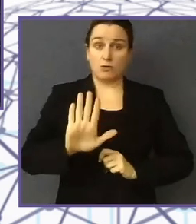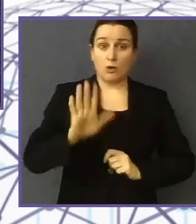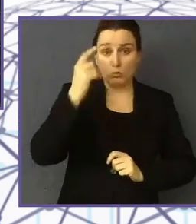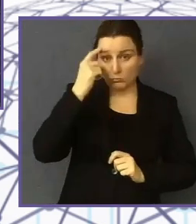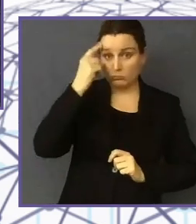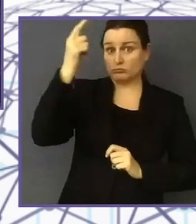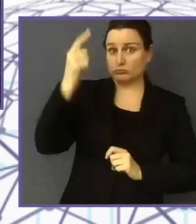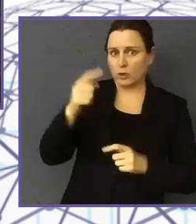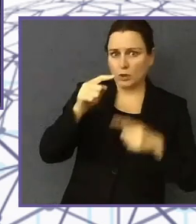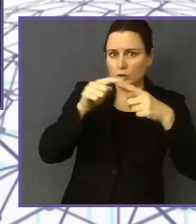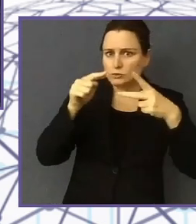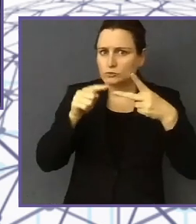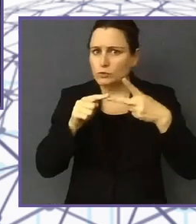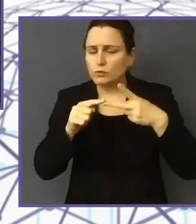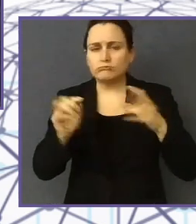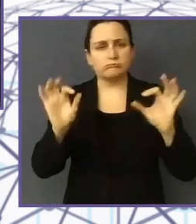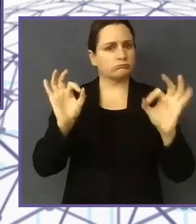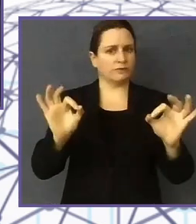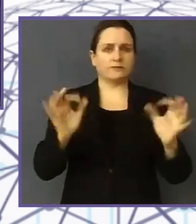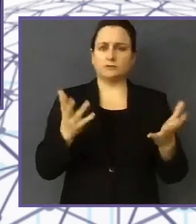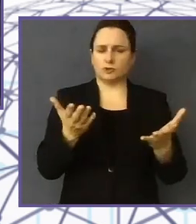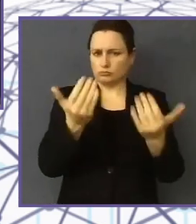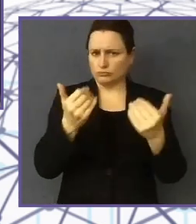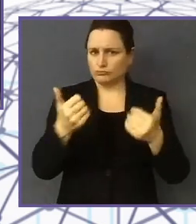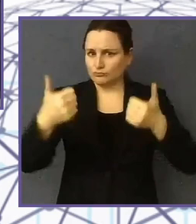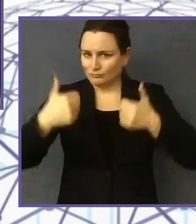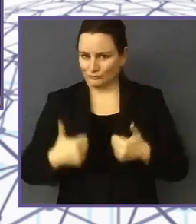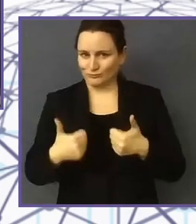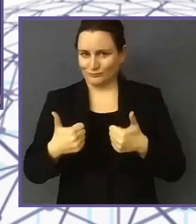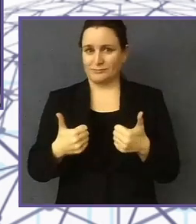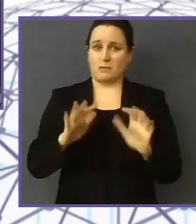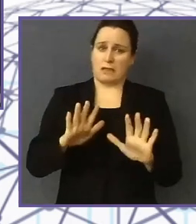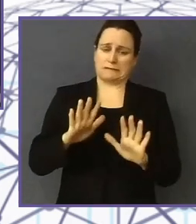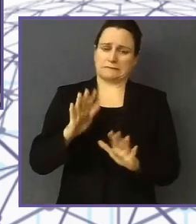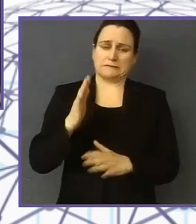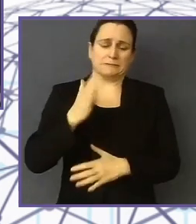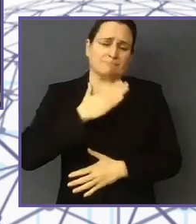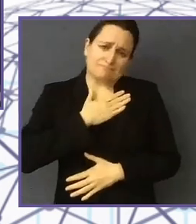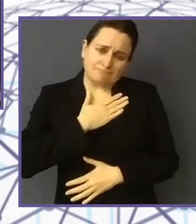really fantastic. Thank you so much. No, no, thank you. And I'm really sorry to have to have cut you off.